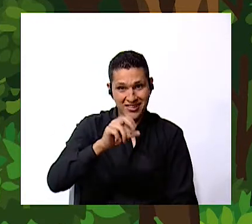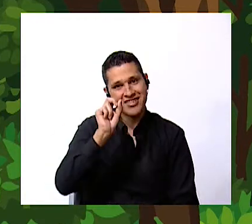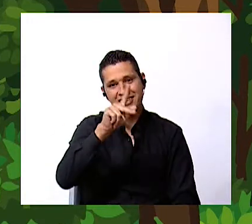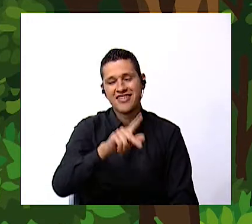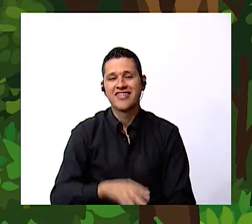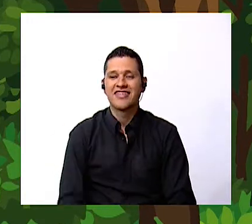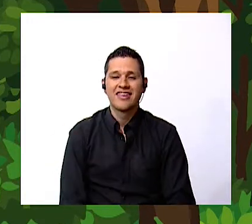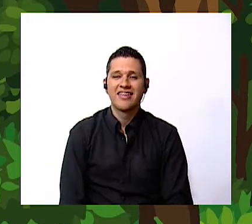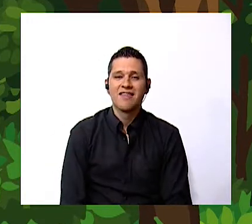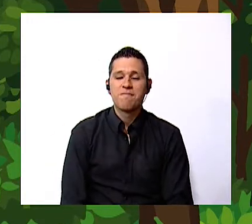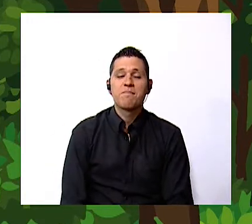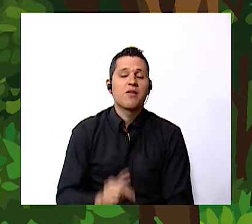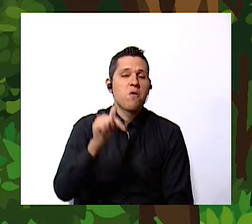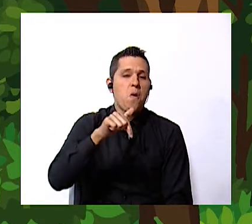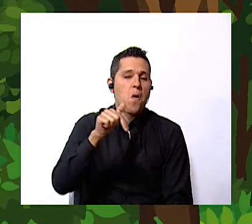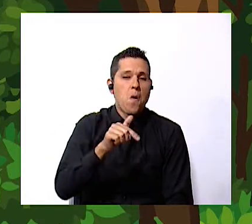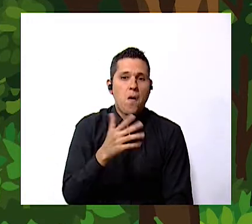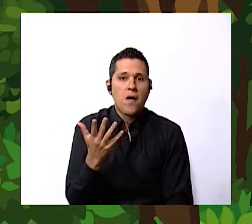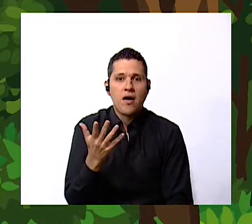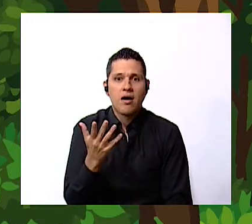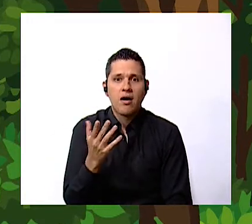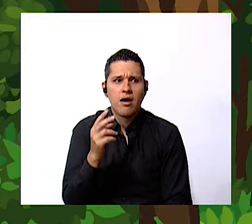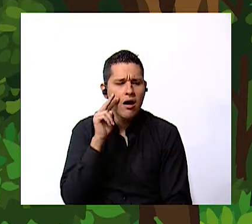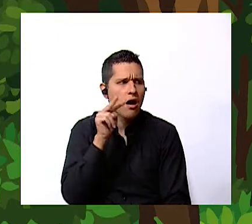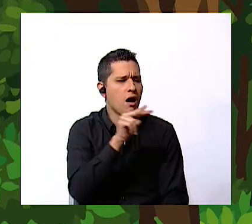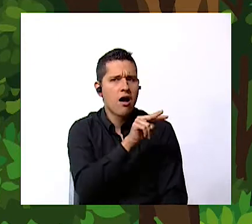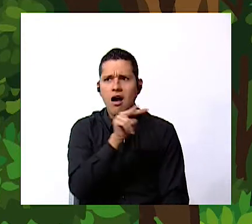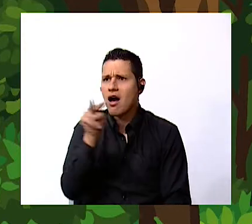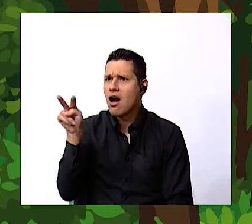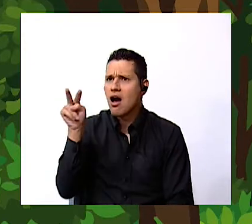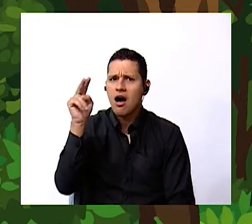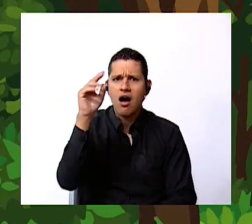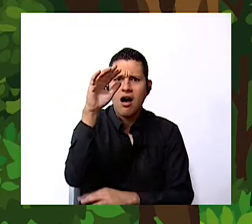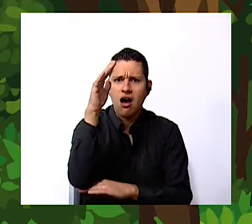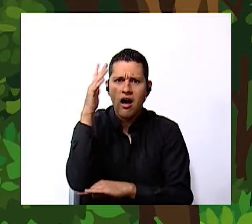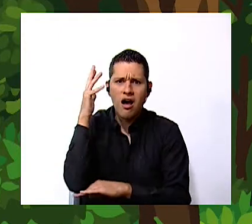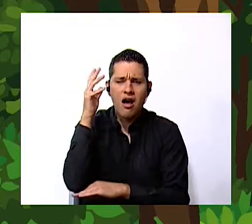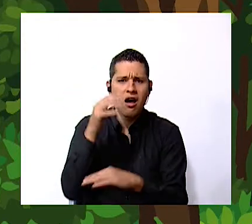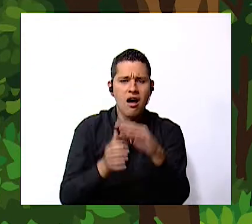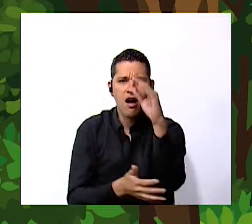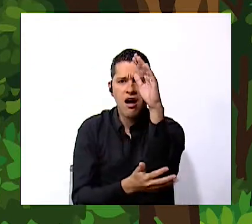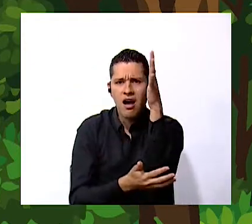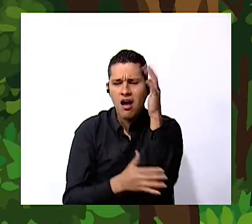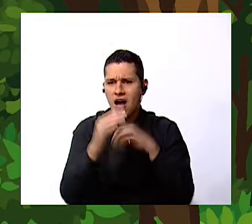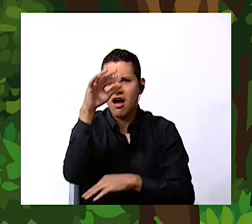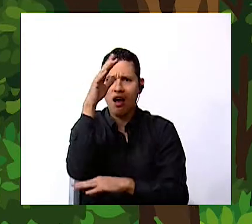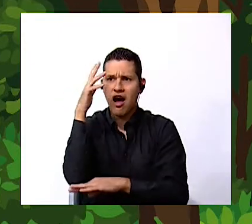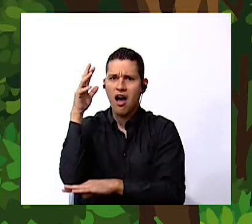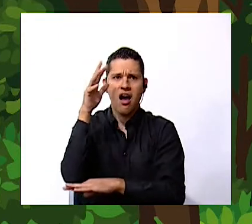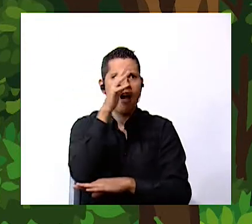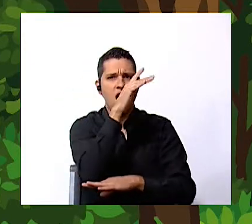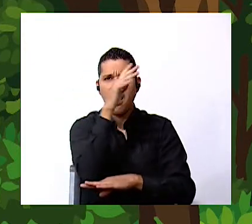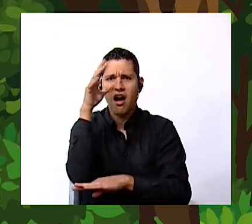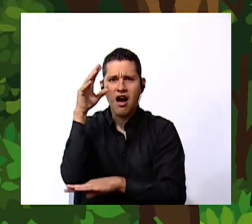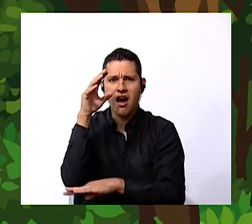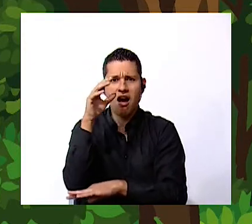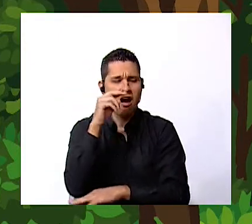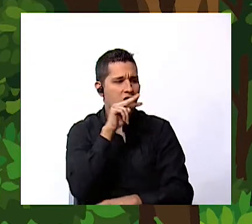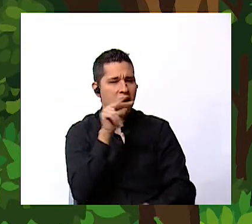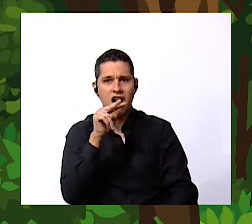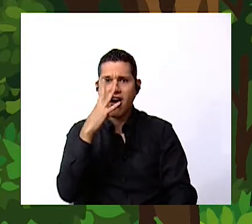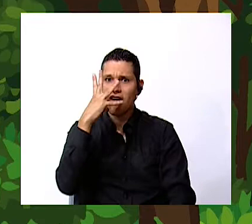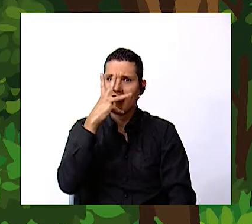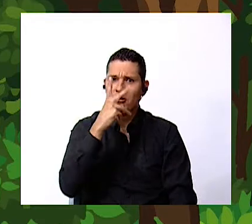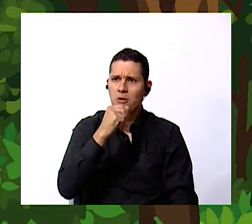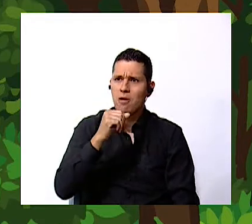and today we are in a forest look let's see what we can find wow we can